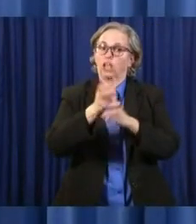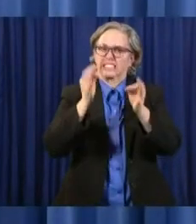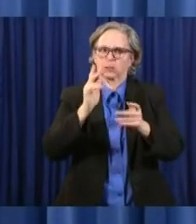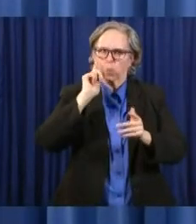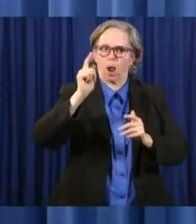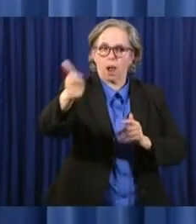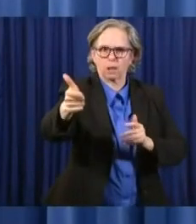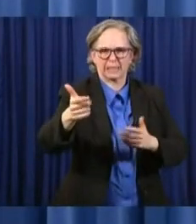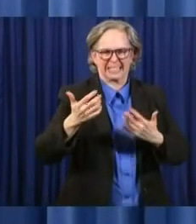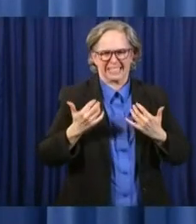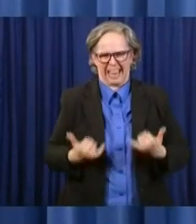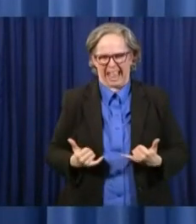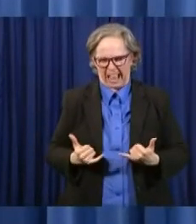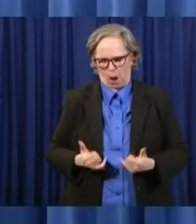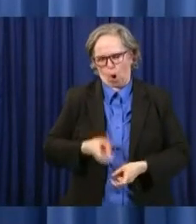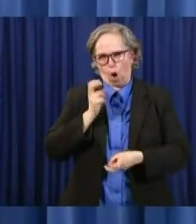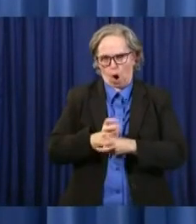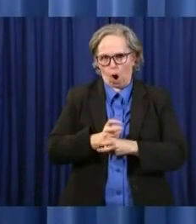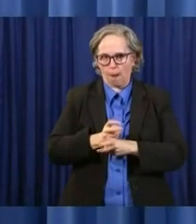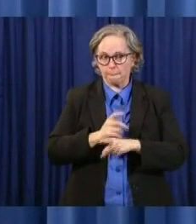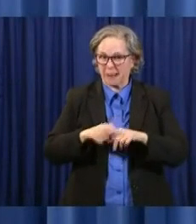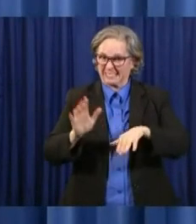as you move forward.